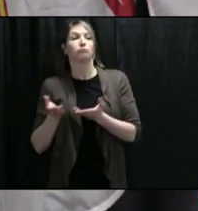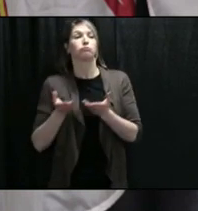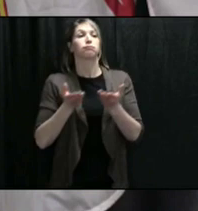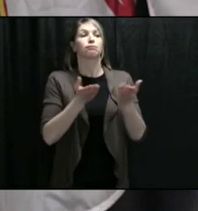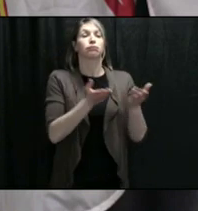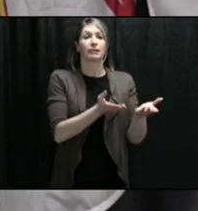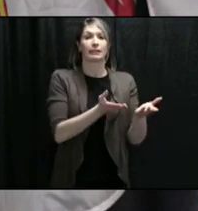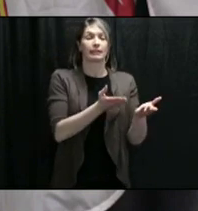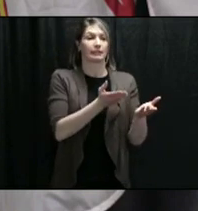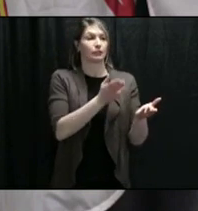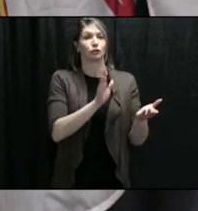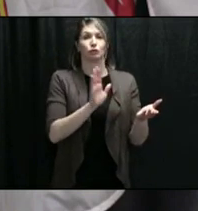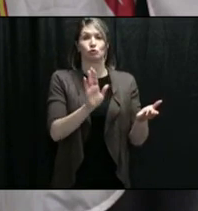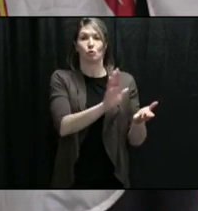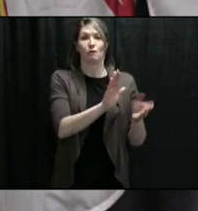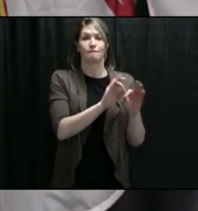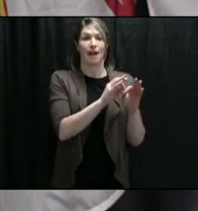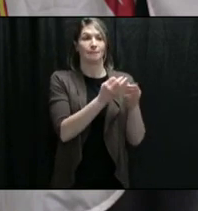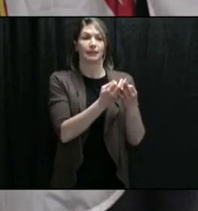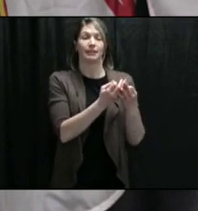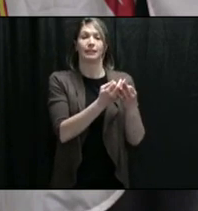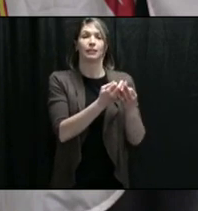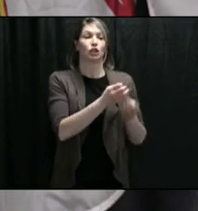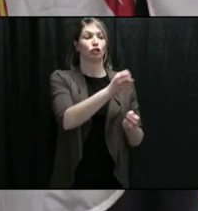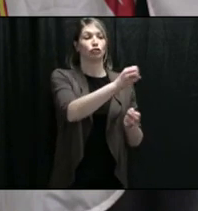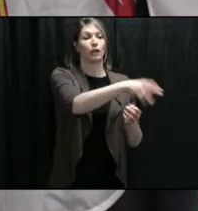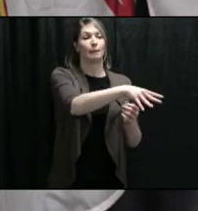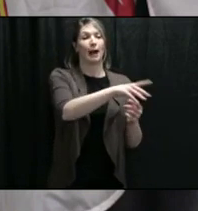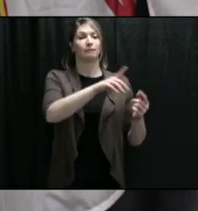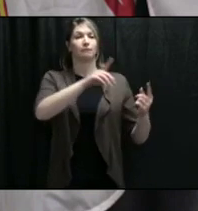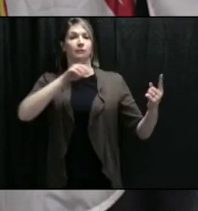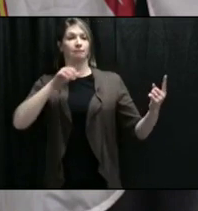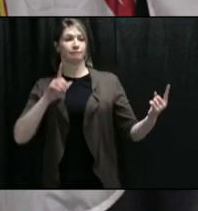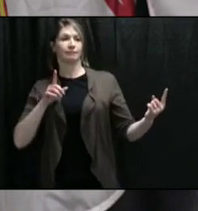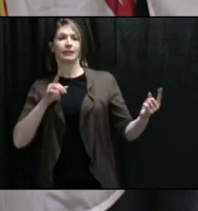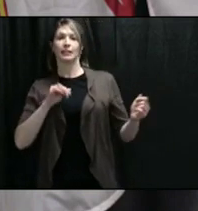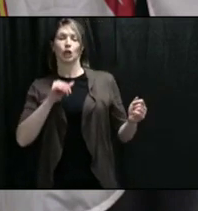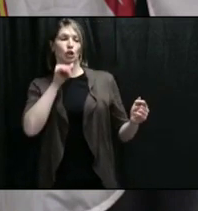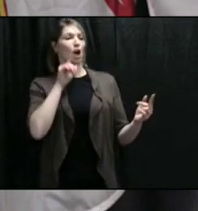that you're practicing safe physical distancing and not bursting anyone's bubble.